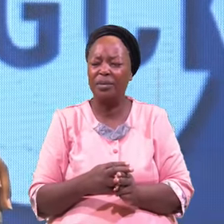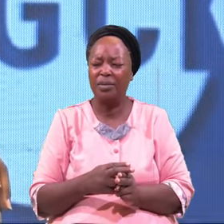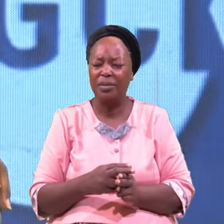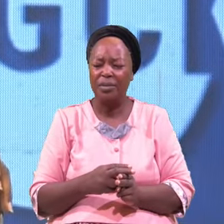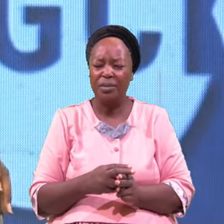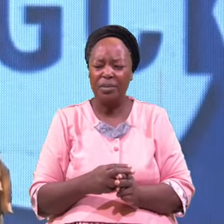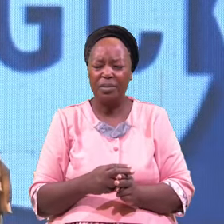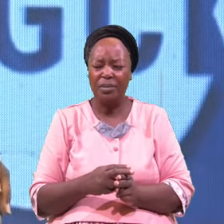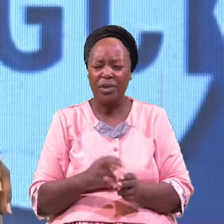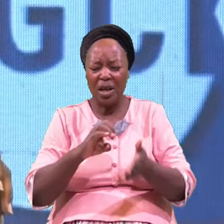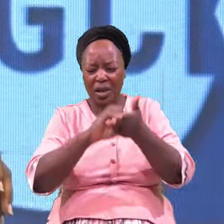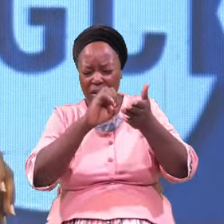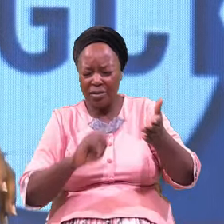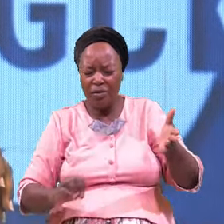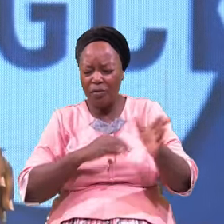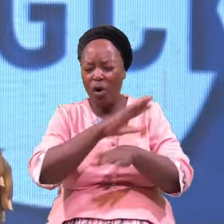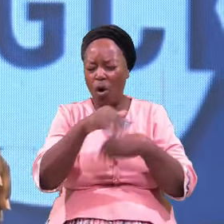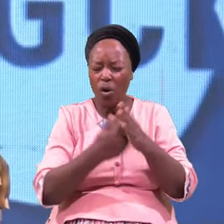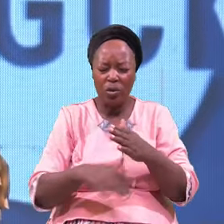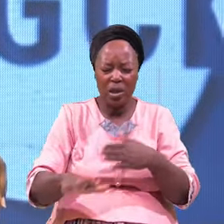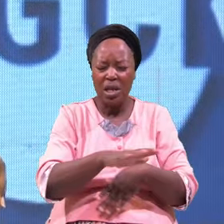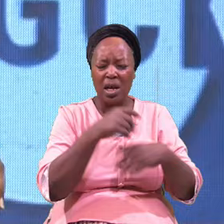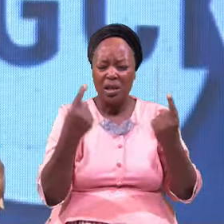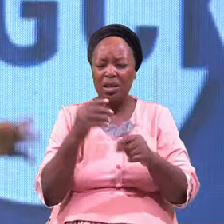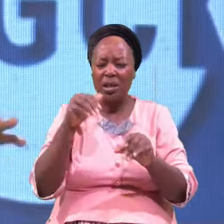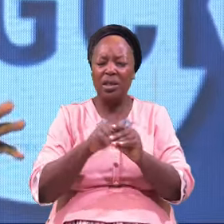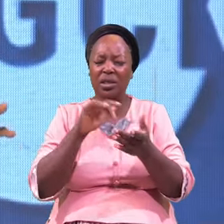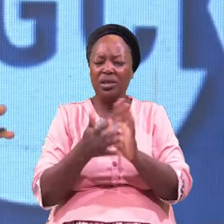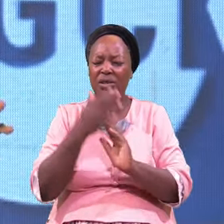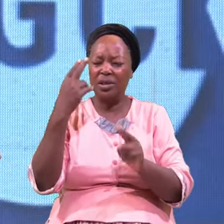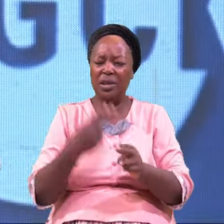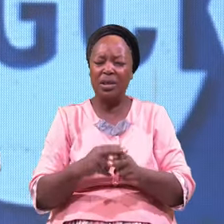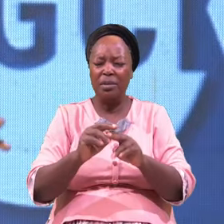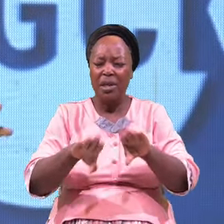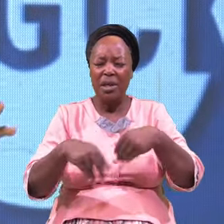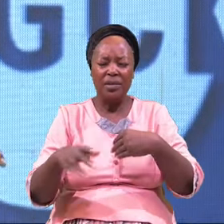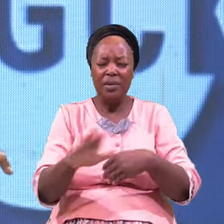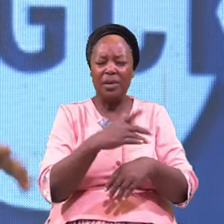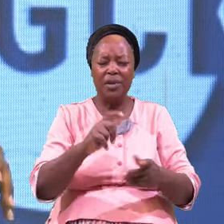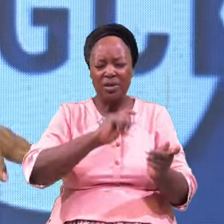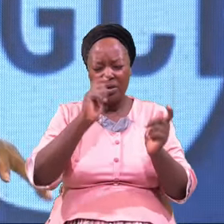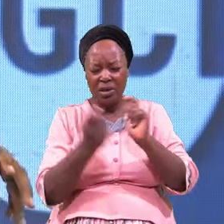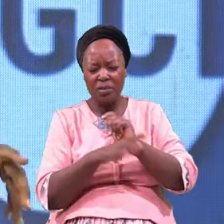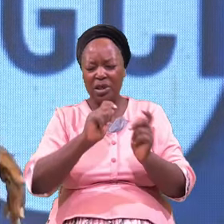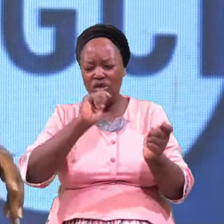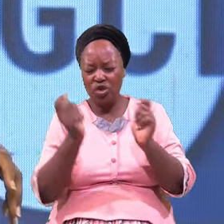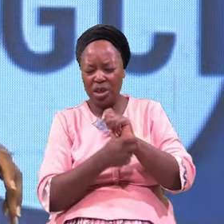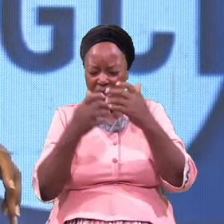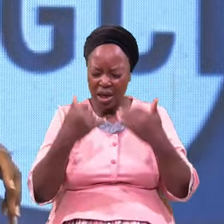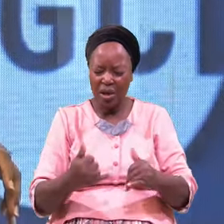Blot Out All Their Sin Give Them The Transformation That Changed Right Now